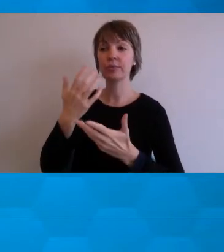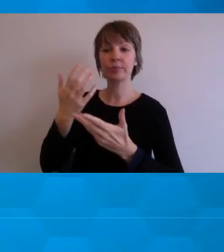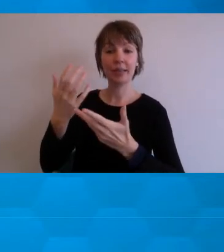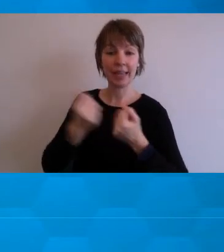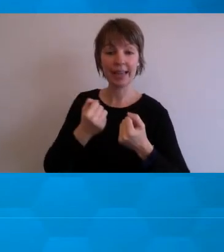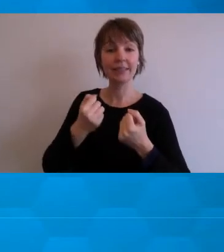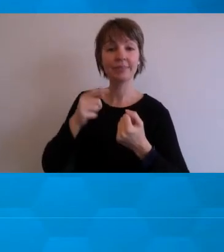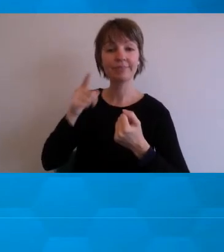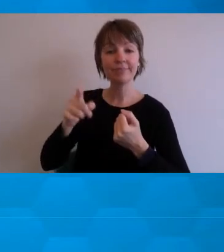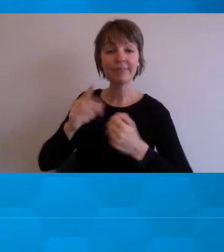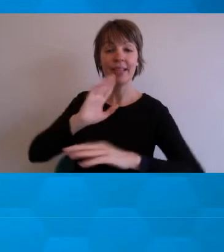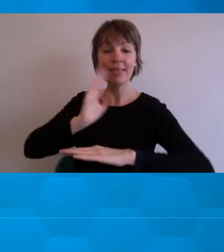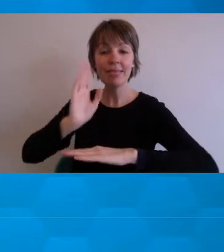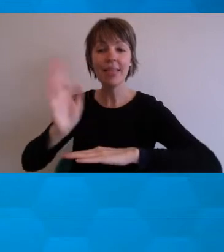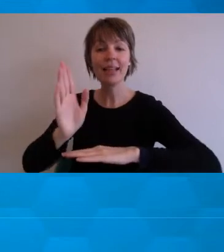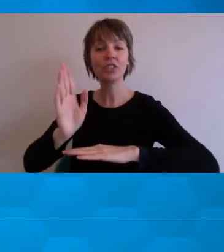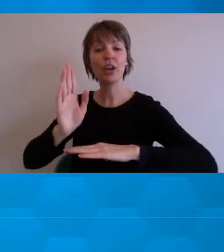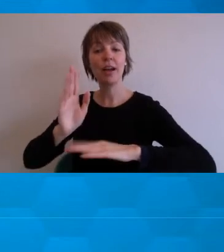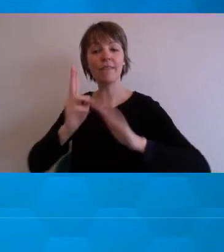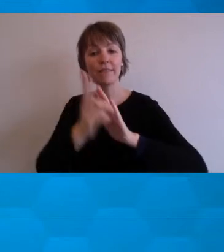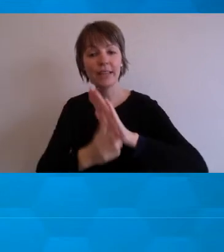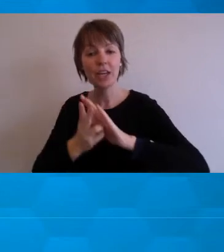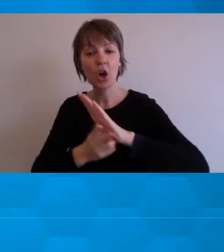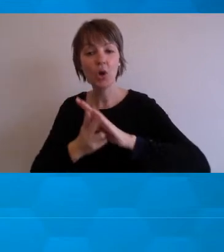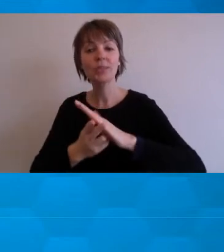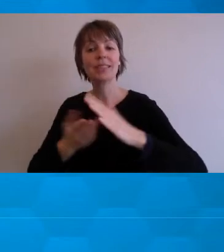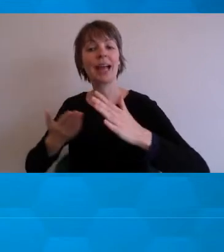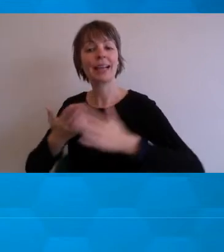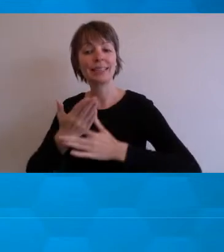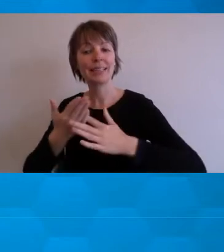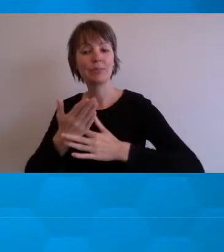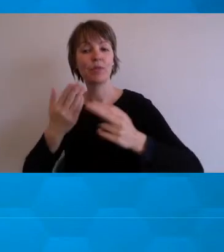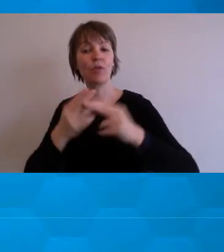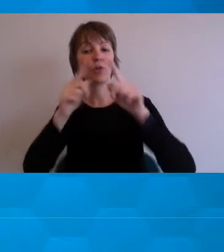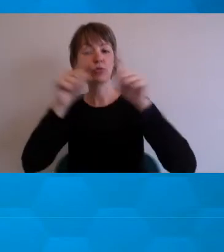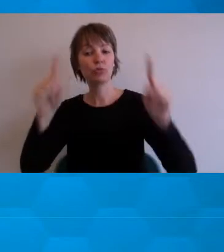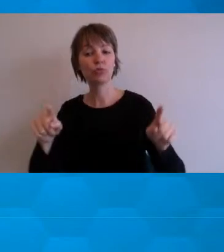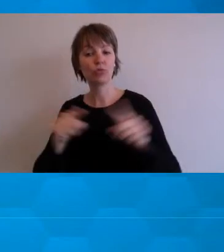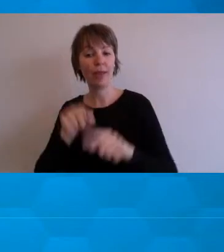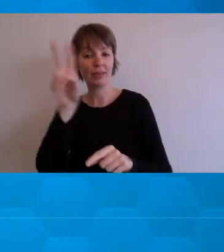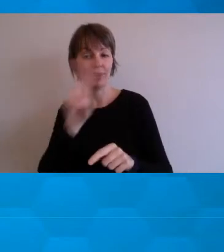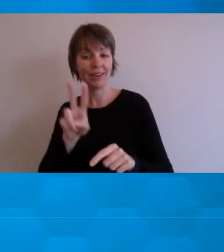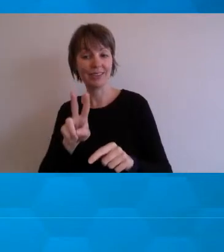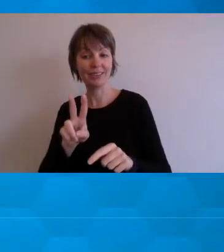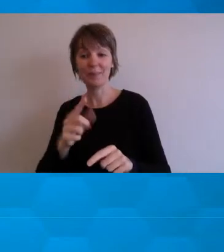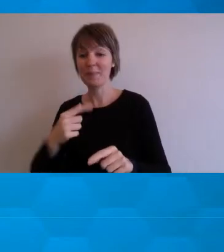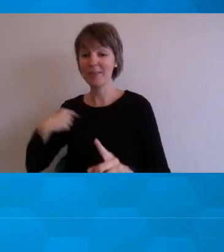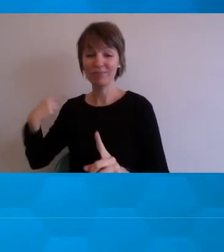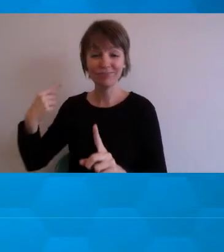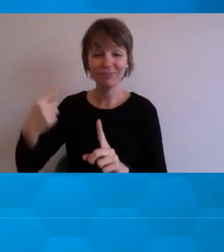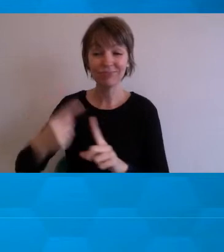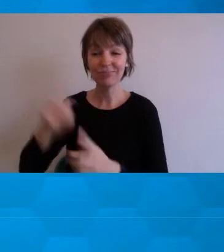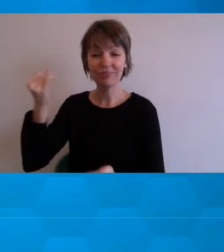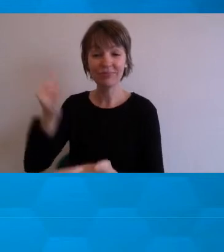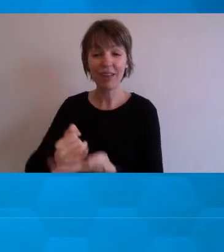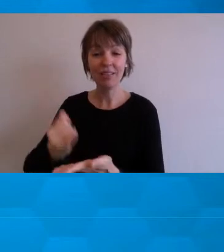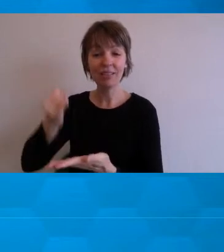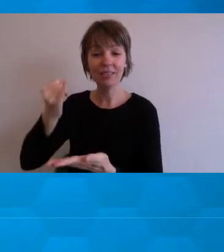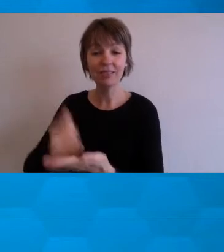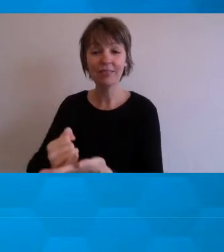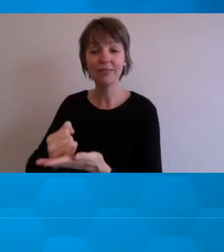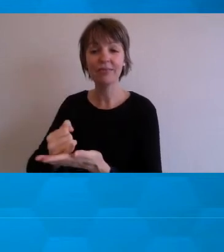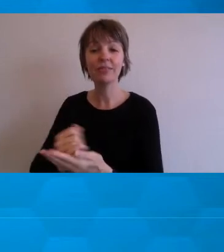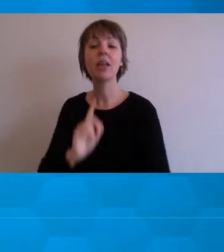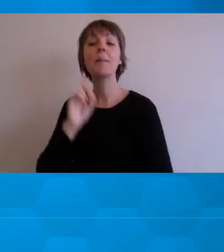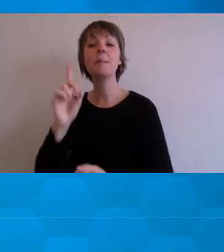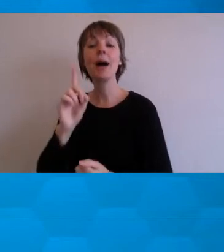accessible to screen readers. I've had no success with this. In contrast, YouTube's video player is